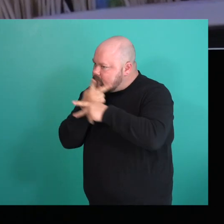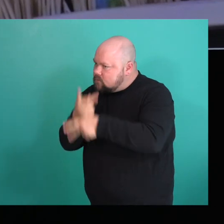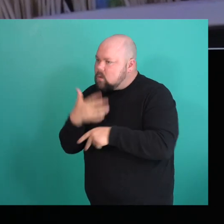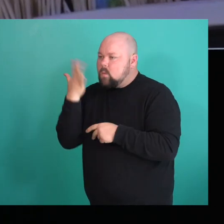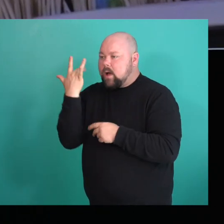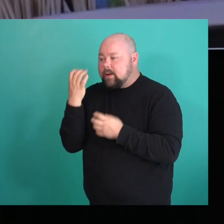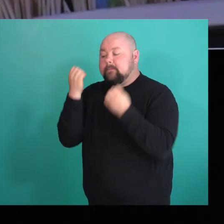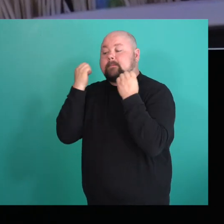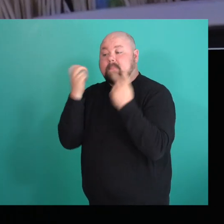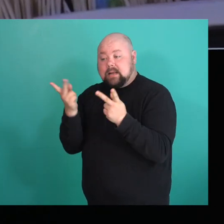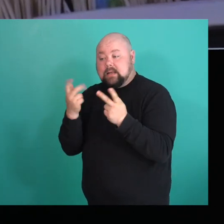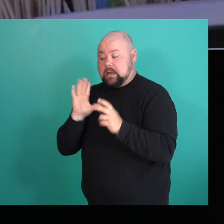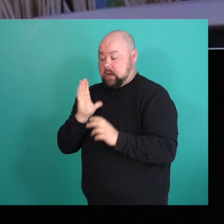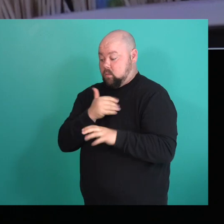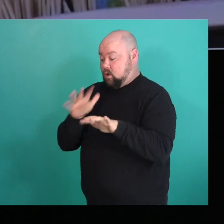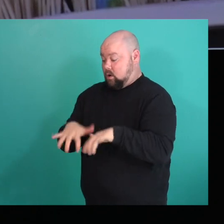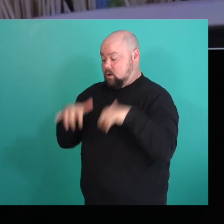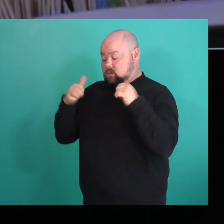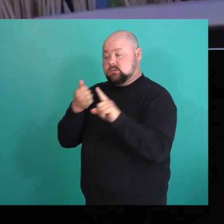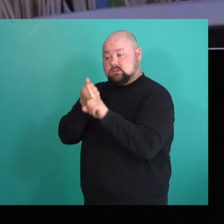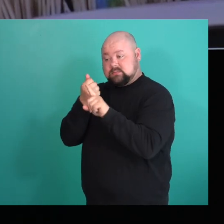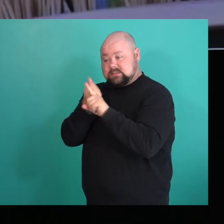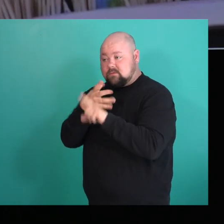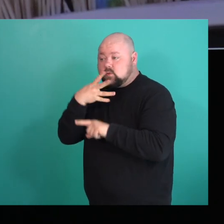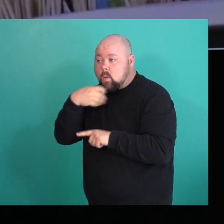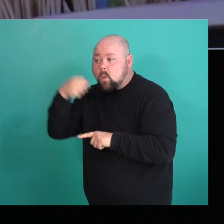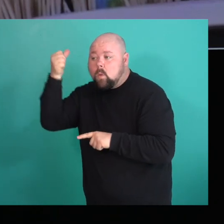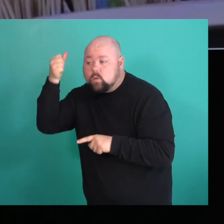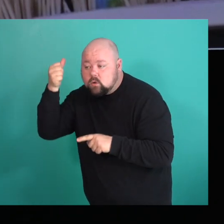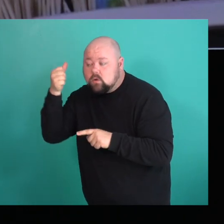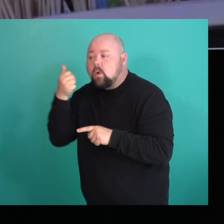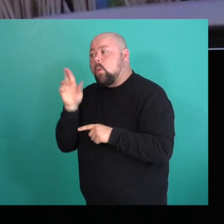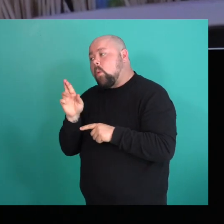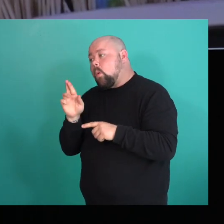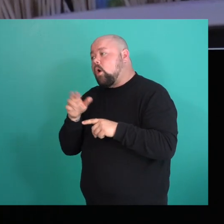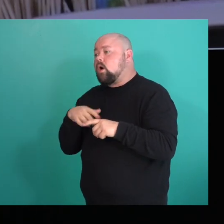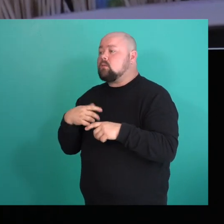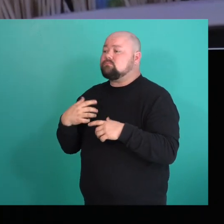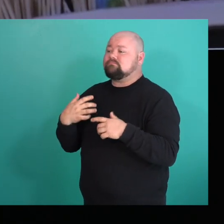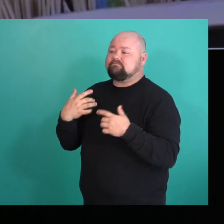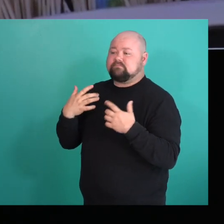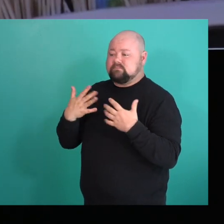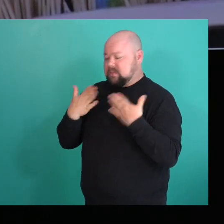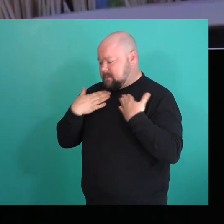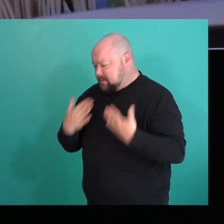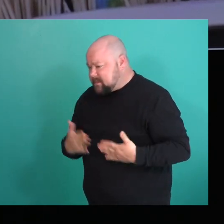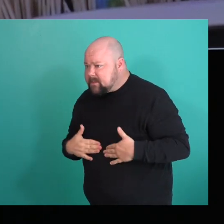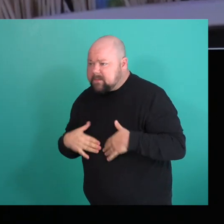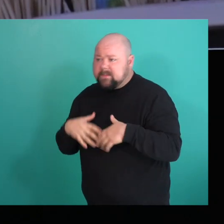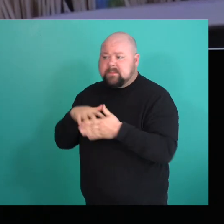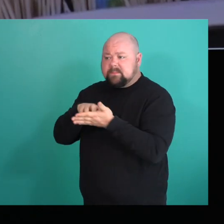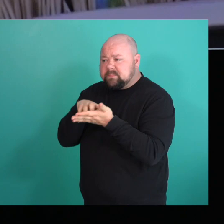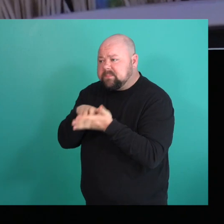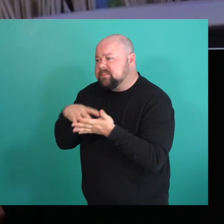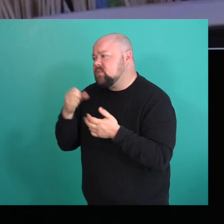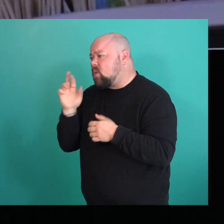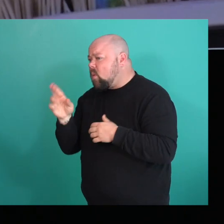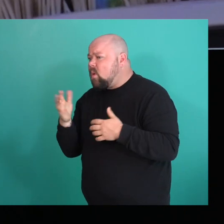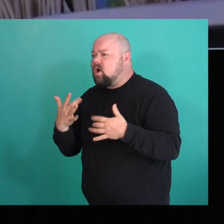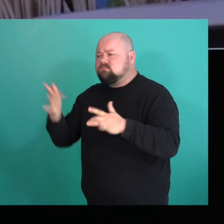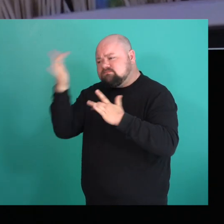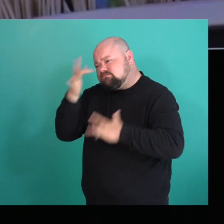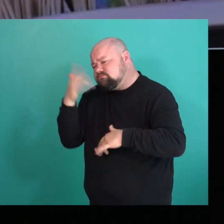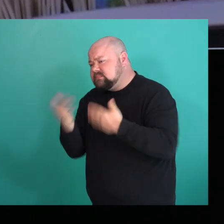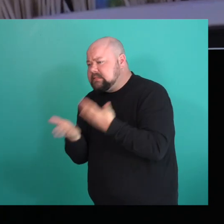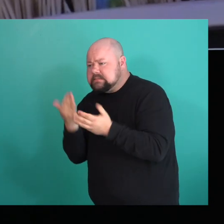are older folks with immune, you know, compromised systems or disabilities. so we make it, you know, as inclusive as possible for folks to come